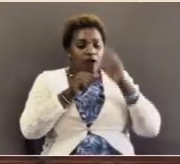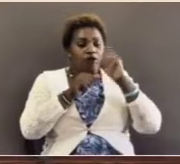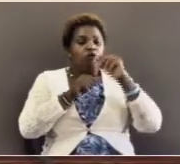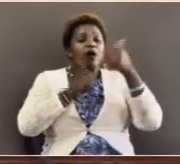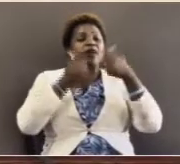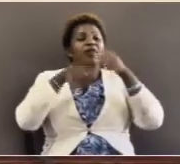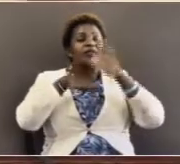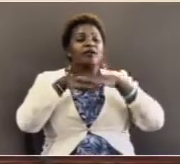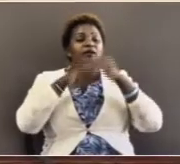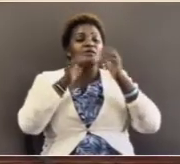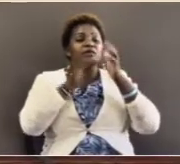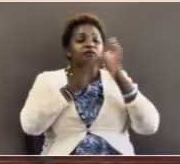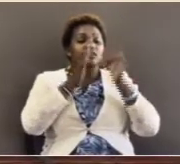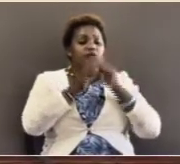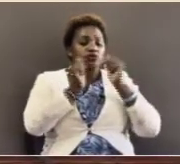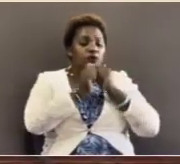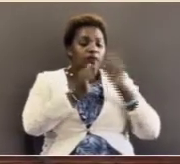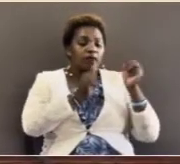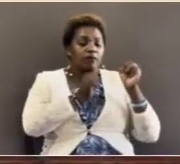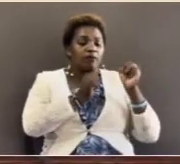was with him.